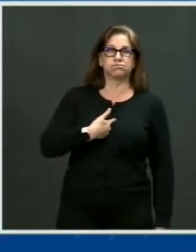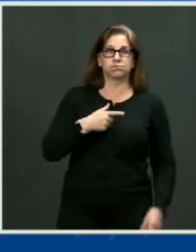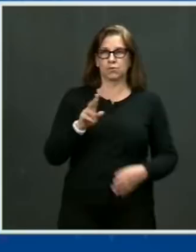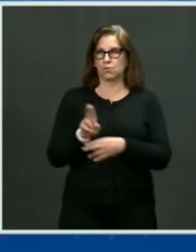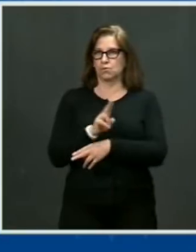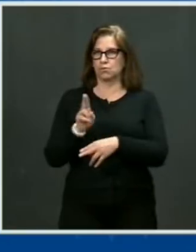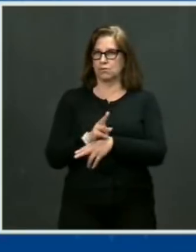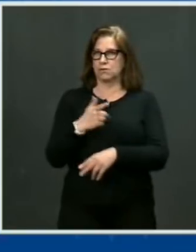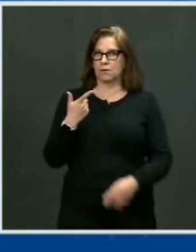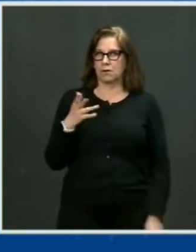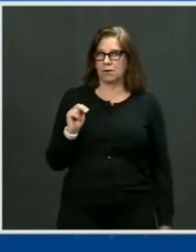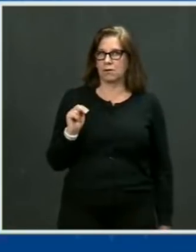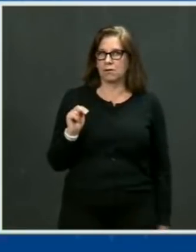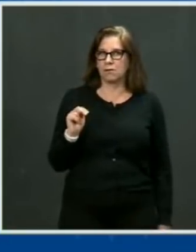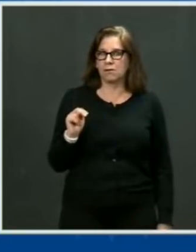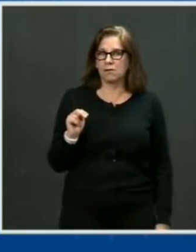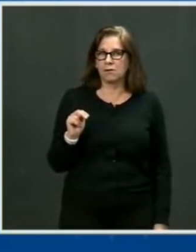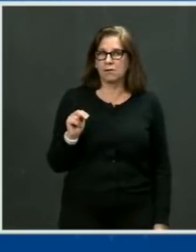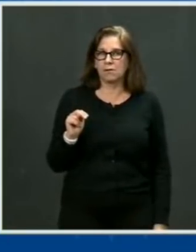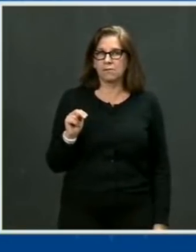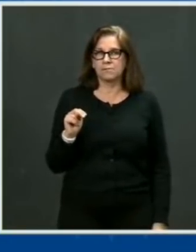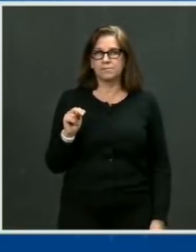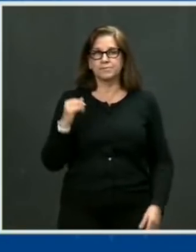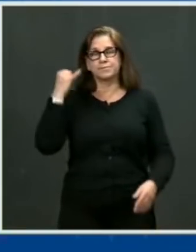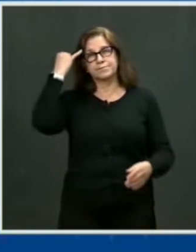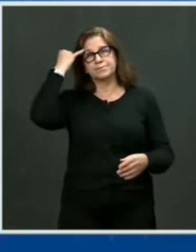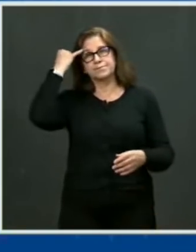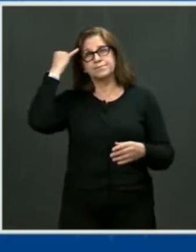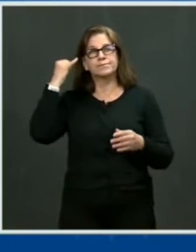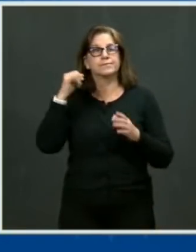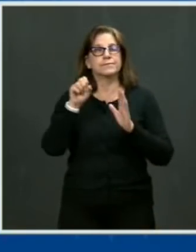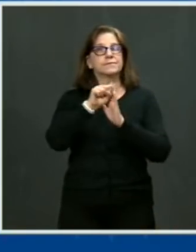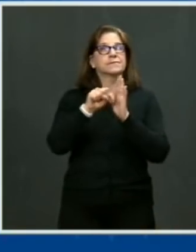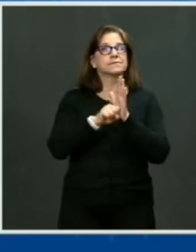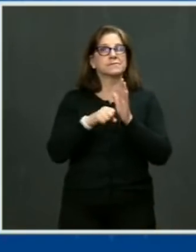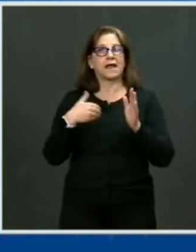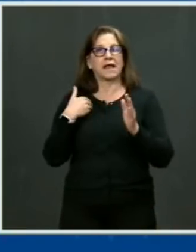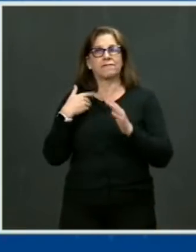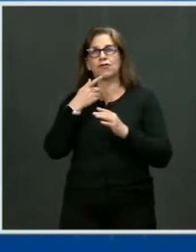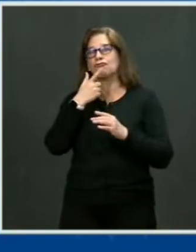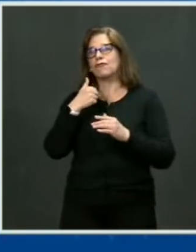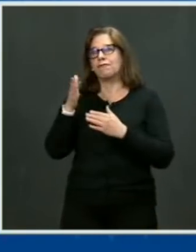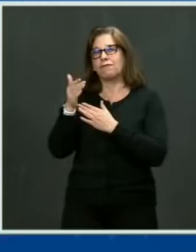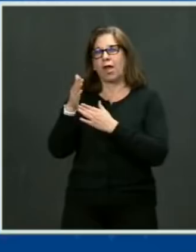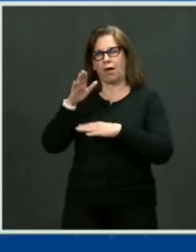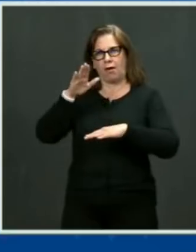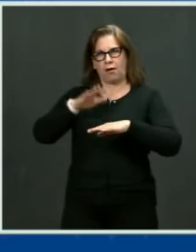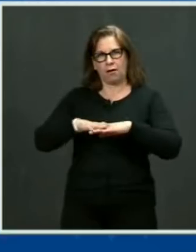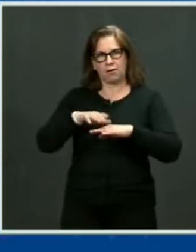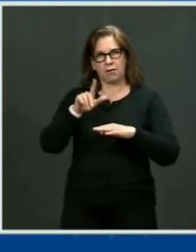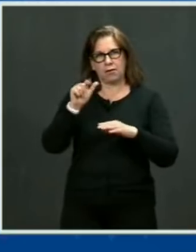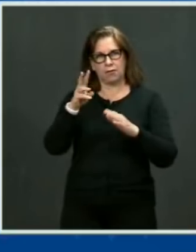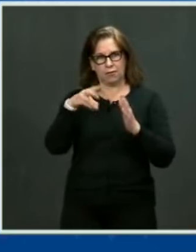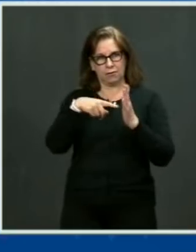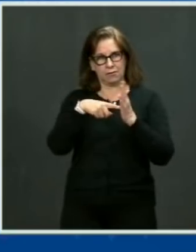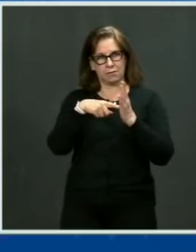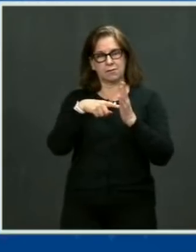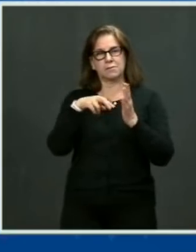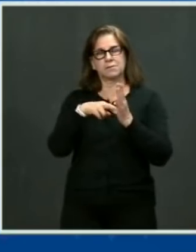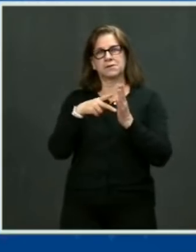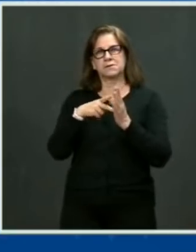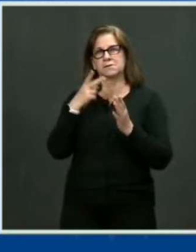have red flag laws have seen and see the reduction in the number of suicides in their states.